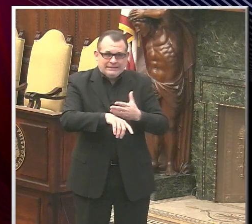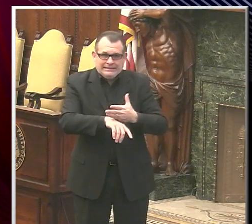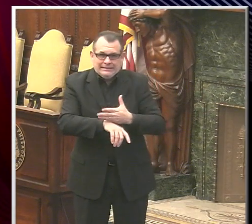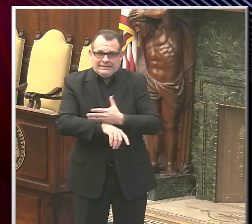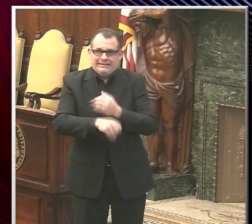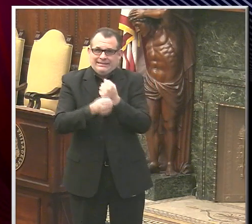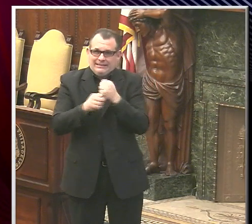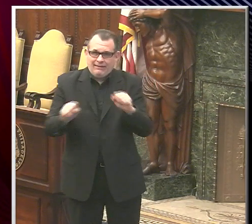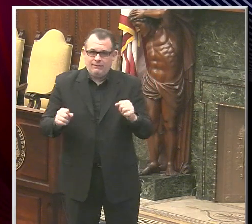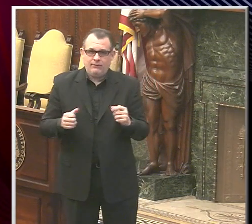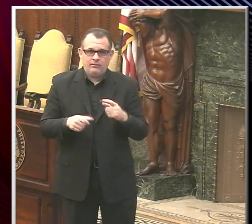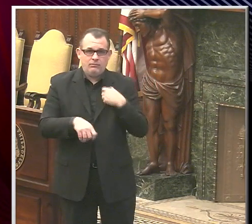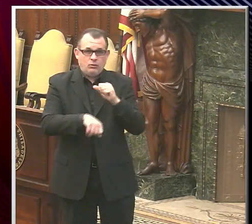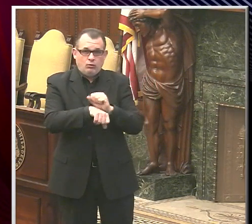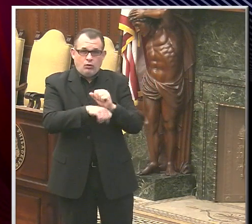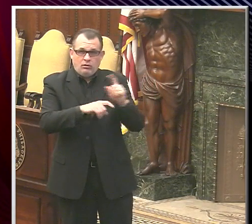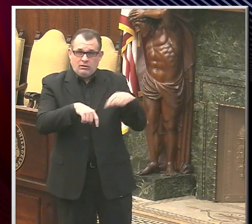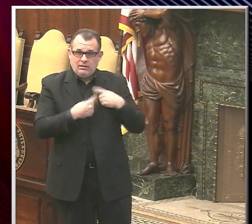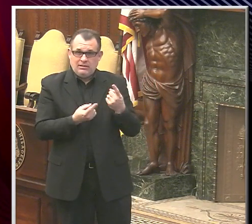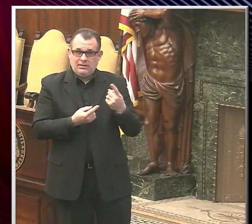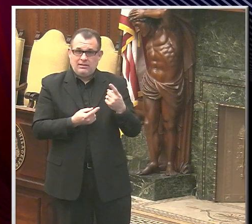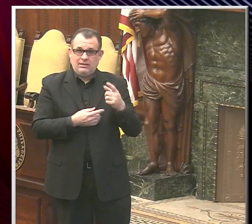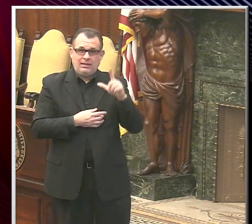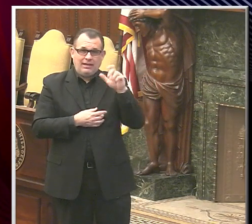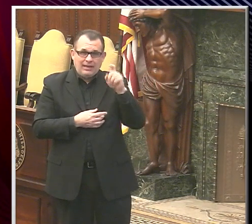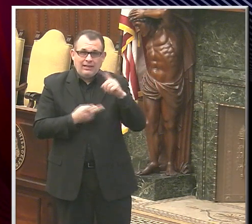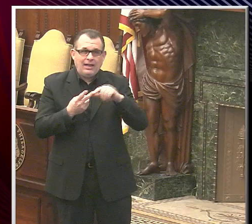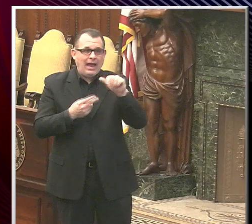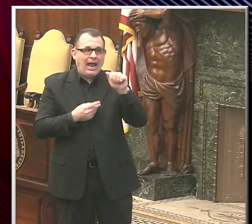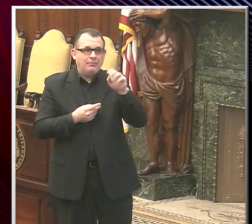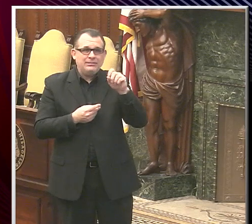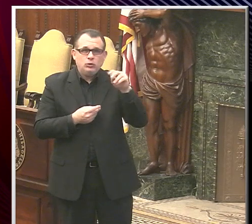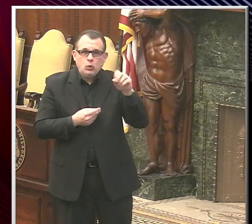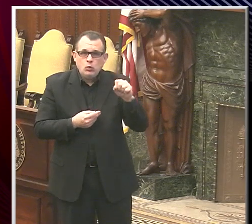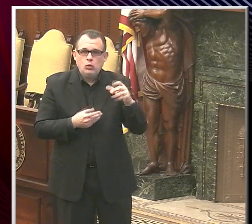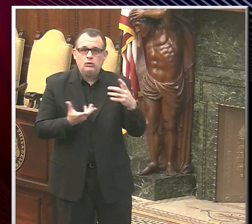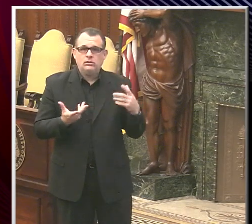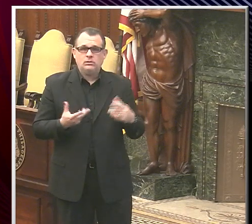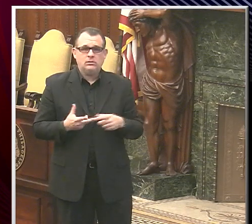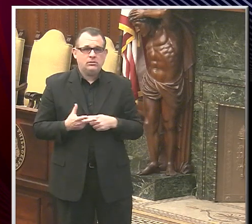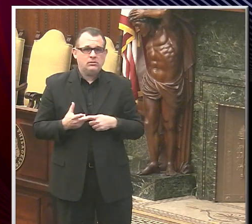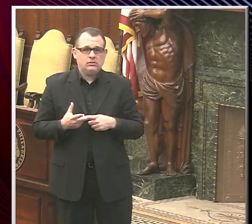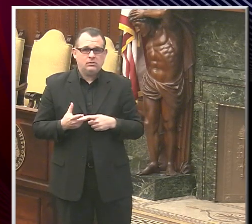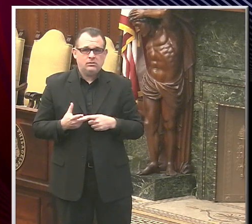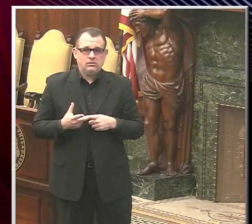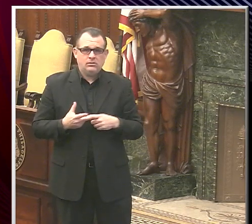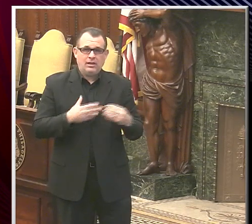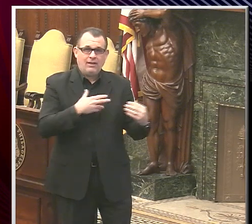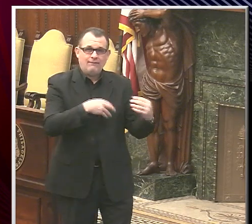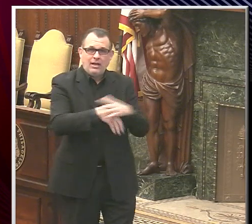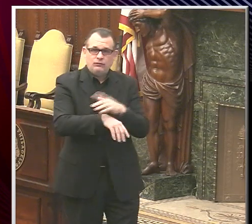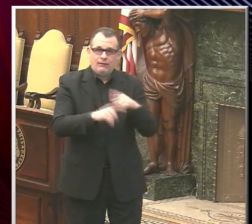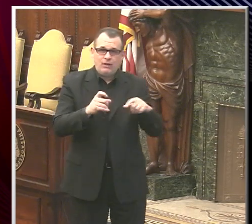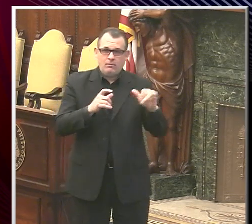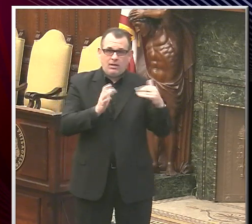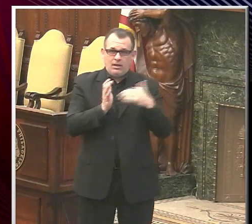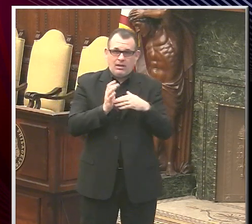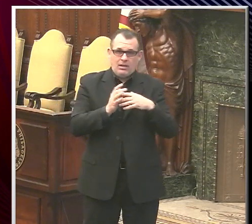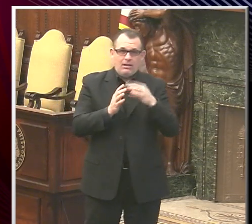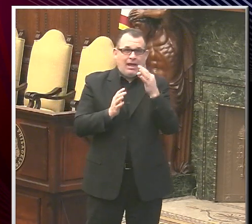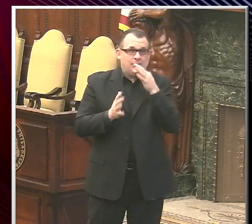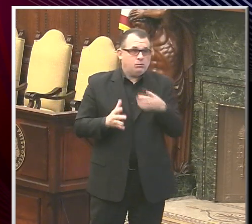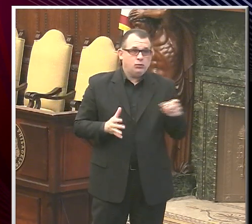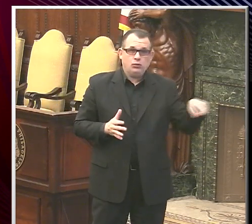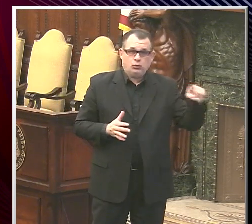over this period of time on lead and asbestos. We will be taking advice from again, experts in